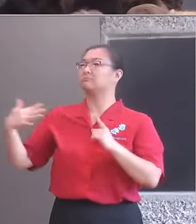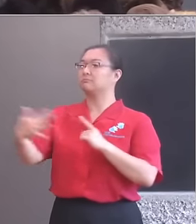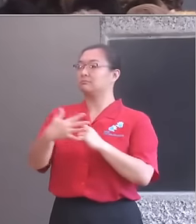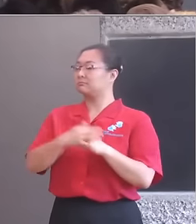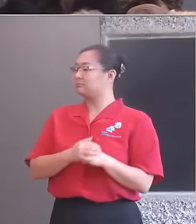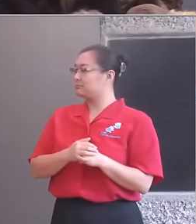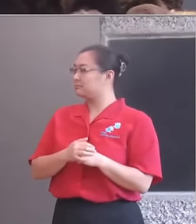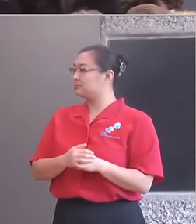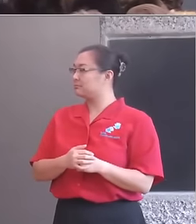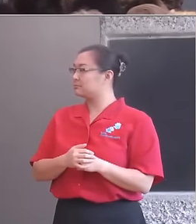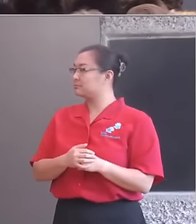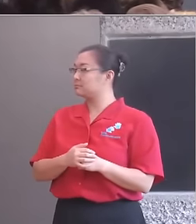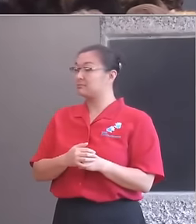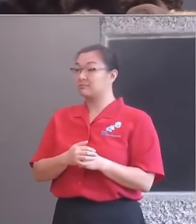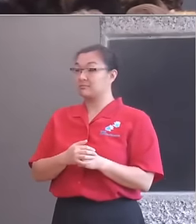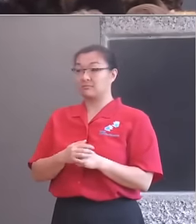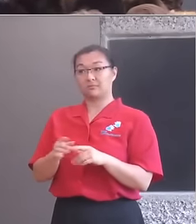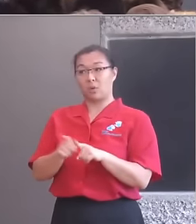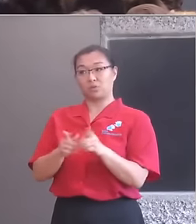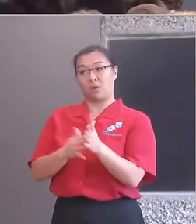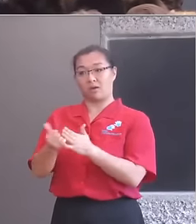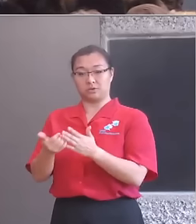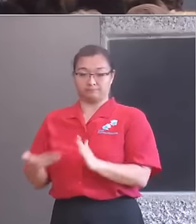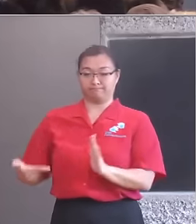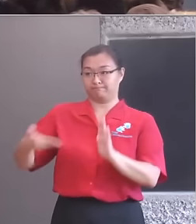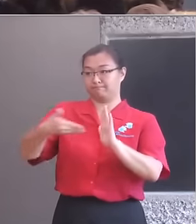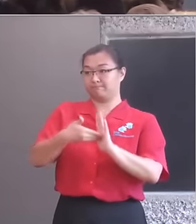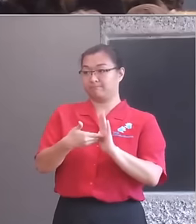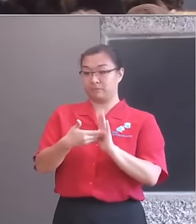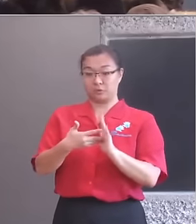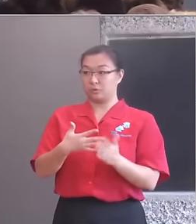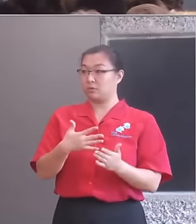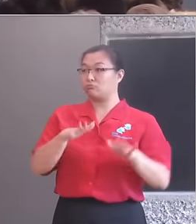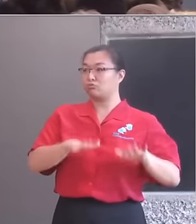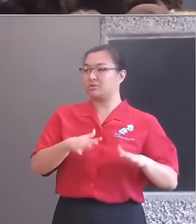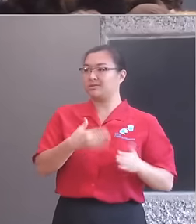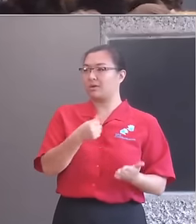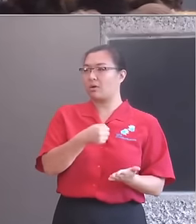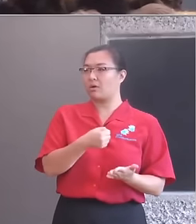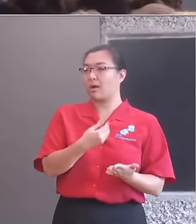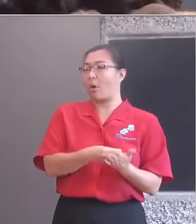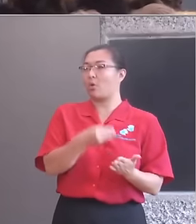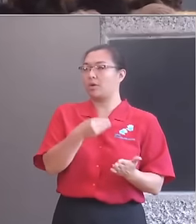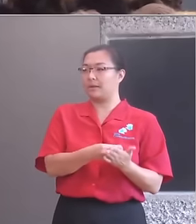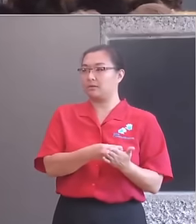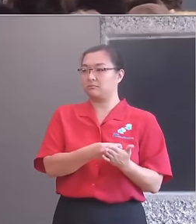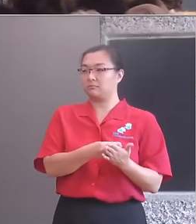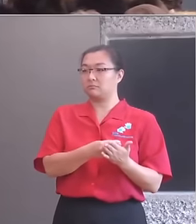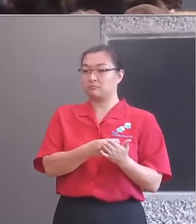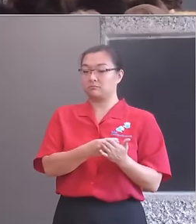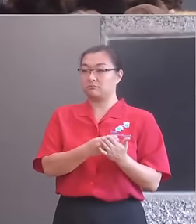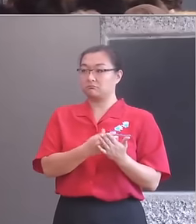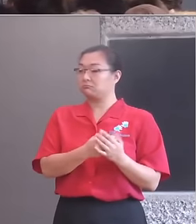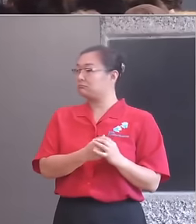to the UK economy in 2013, outpacing growth and job creation in many other industries.